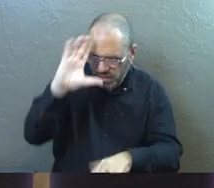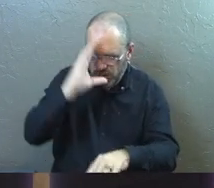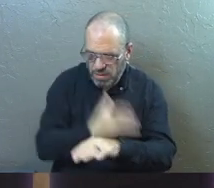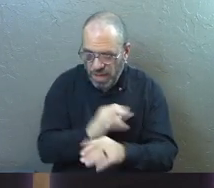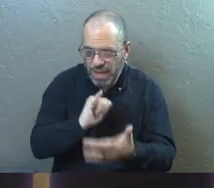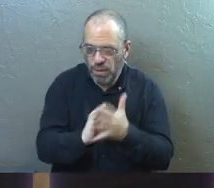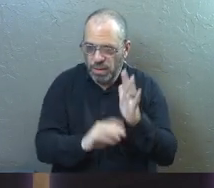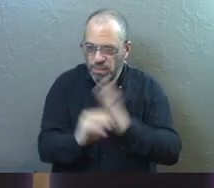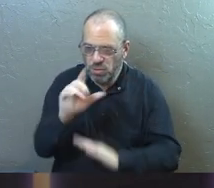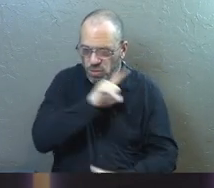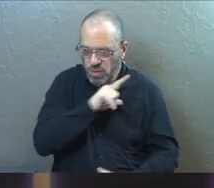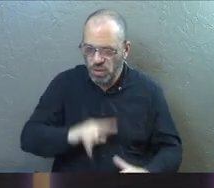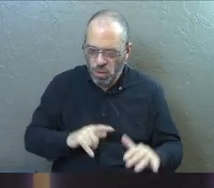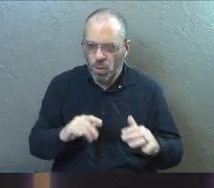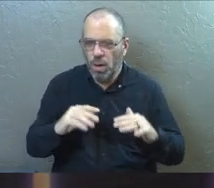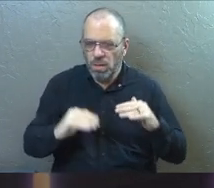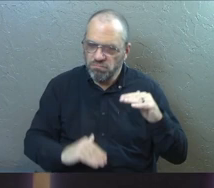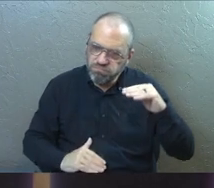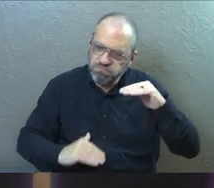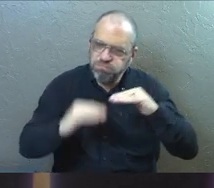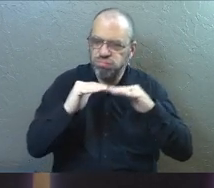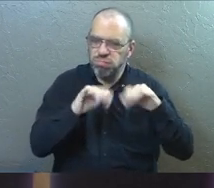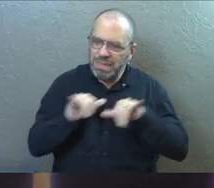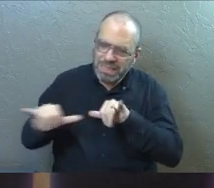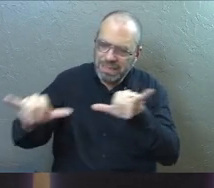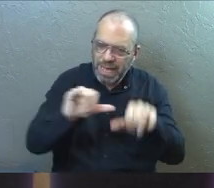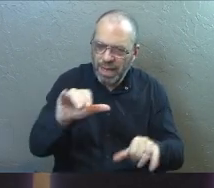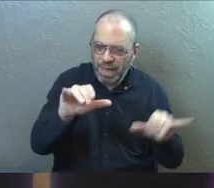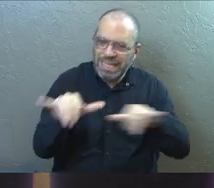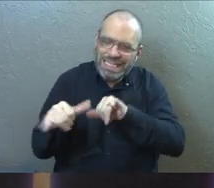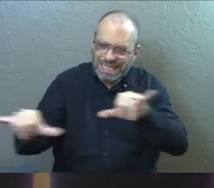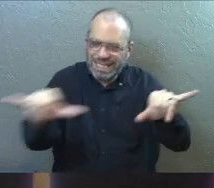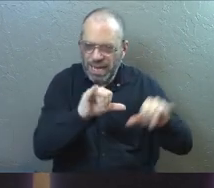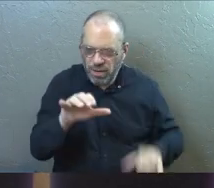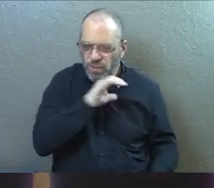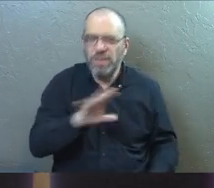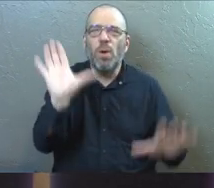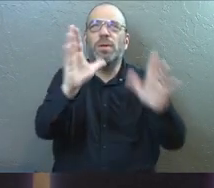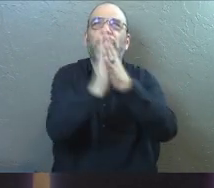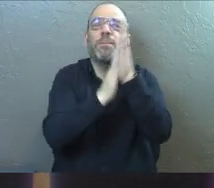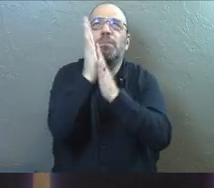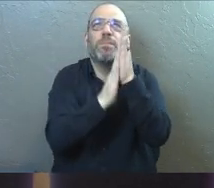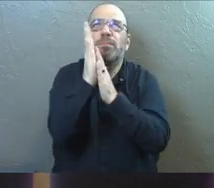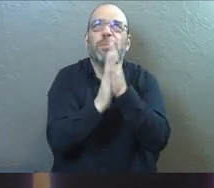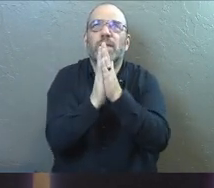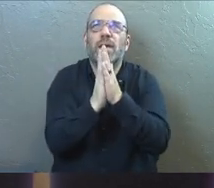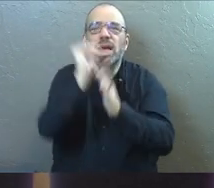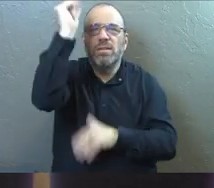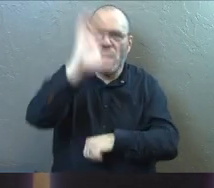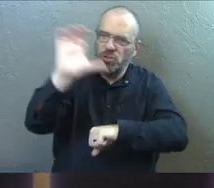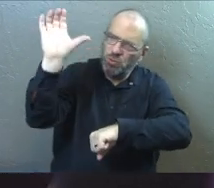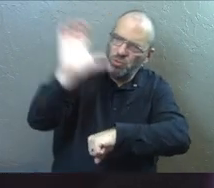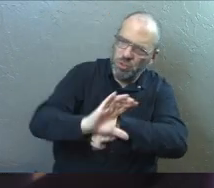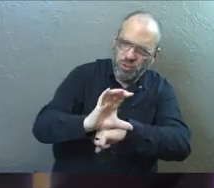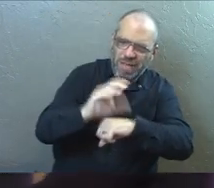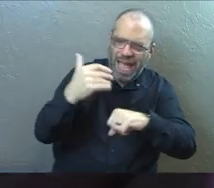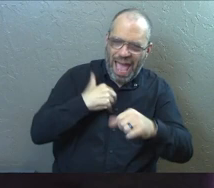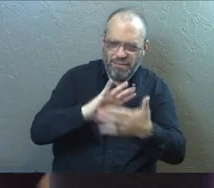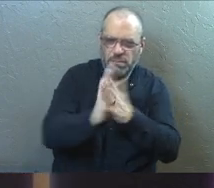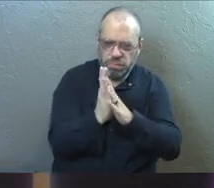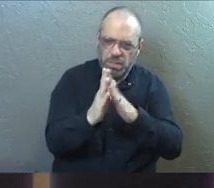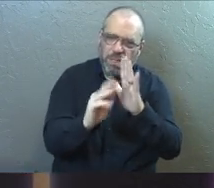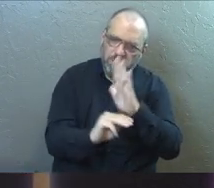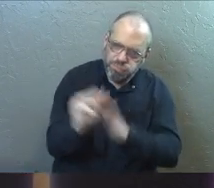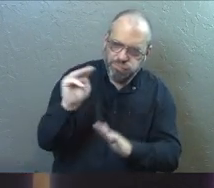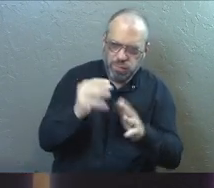be mature in the Lord, measuring up to the full and complete standard of Christ. So it's got this vision of God's church getting mature,